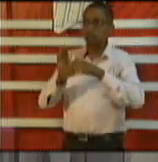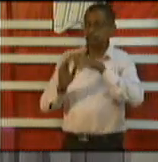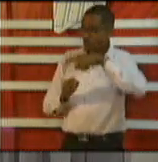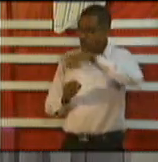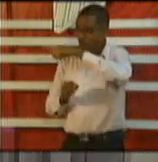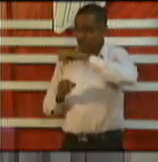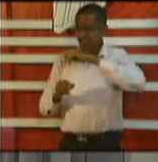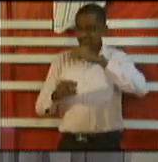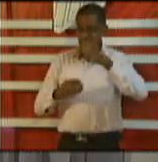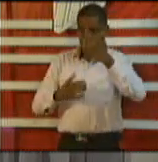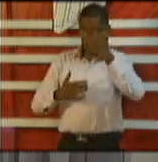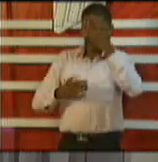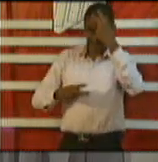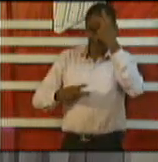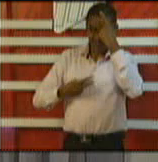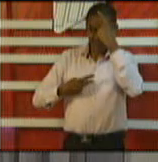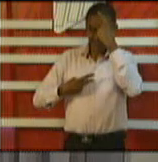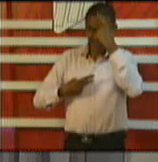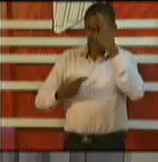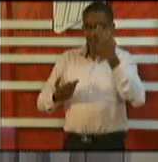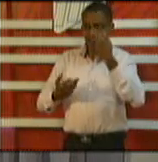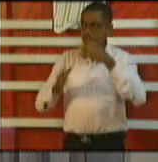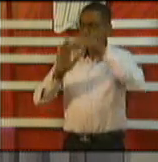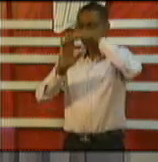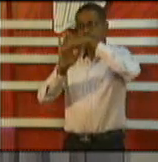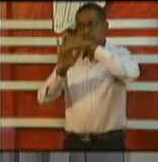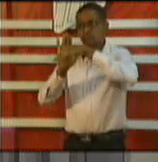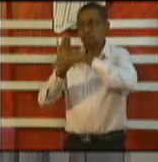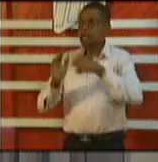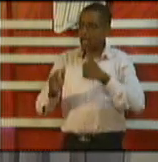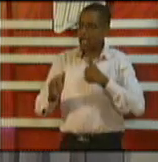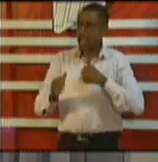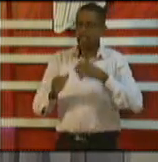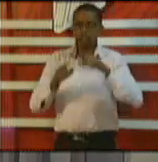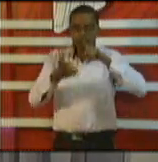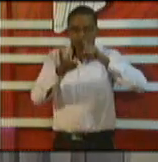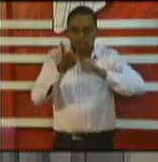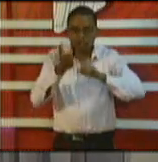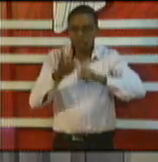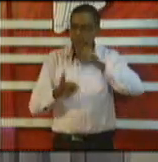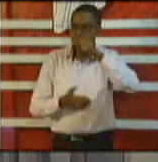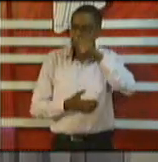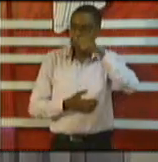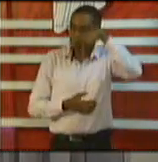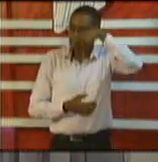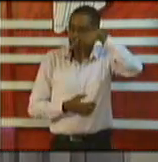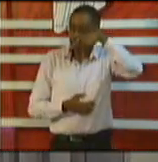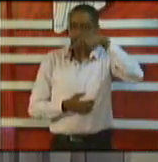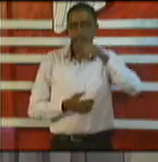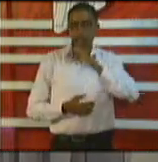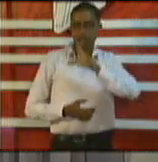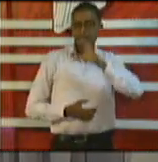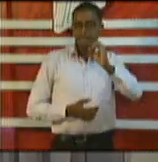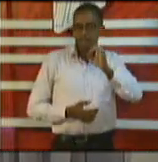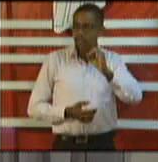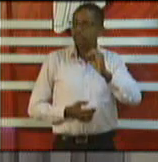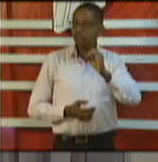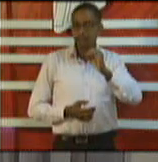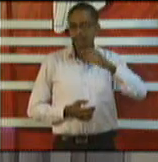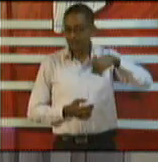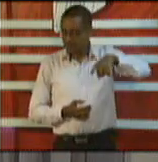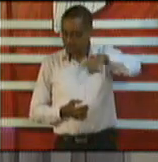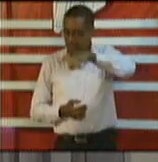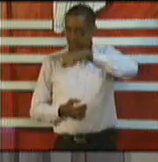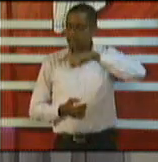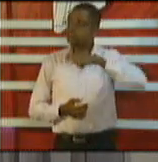have been checking with GPs throughout the country and GPs are reporting that apps but not absolutely basically